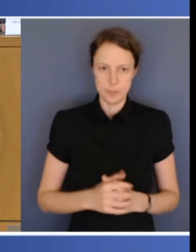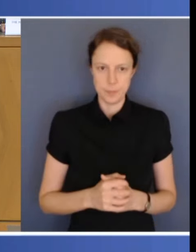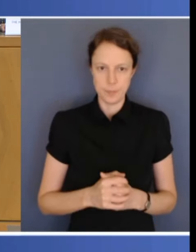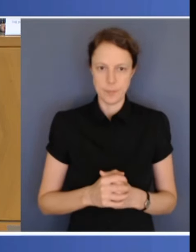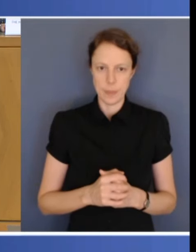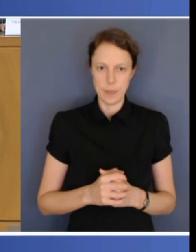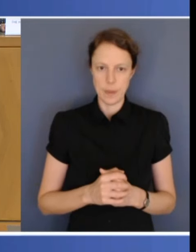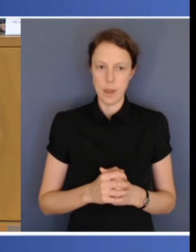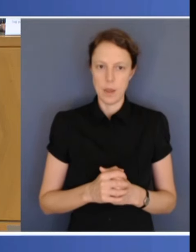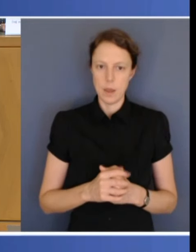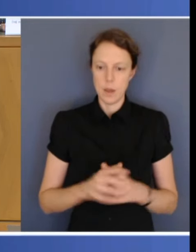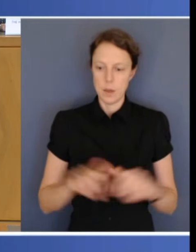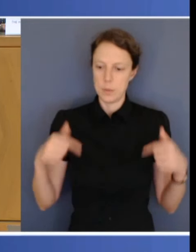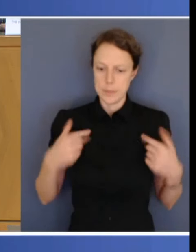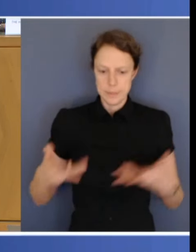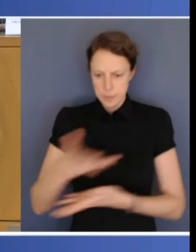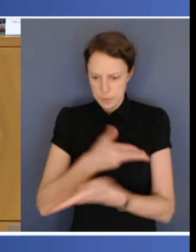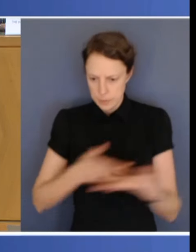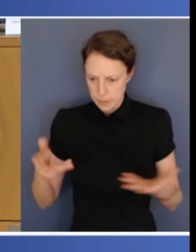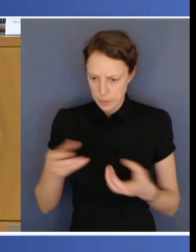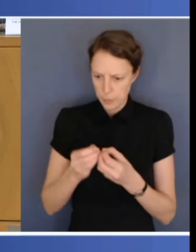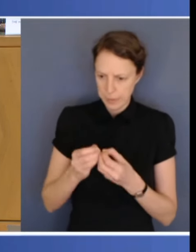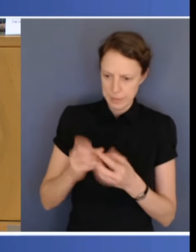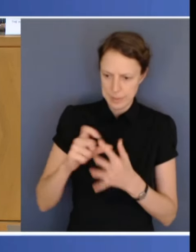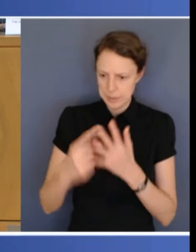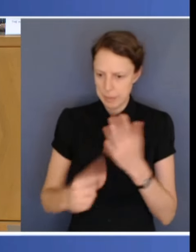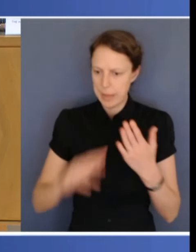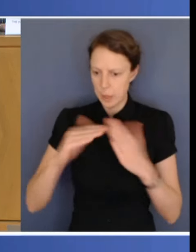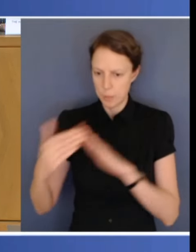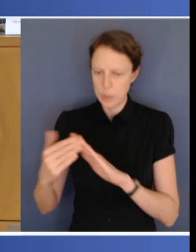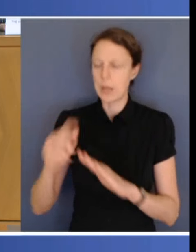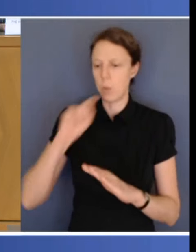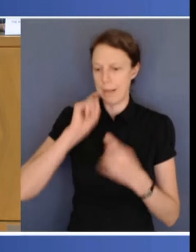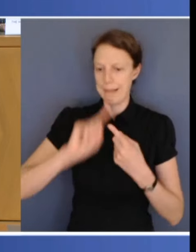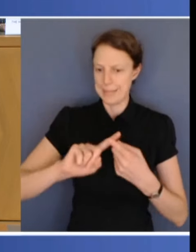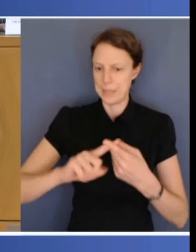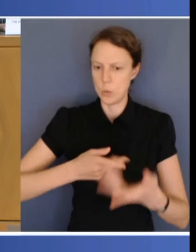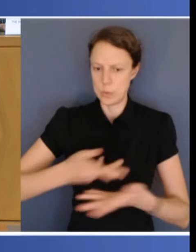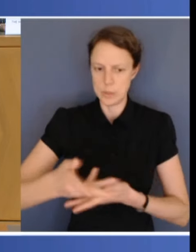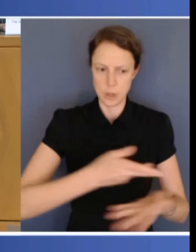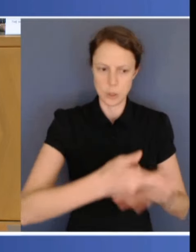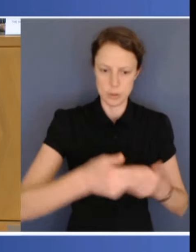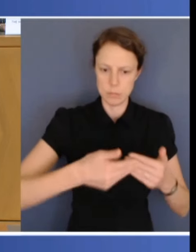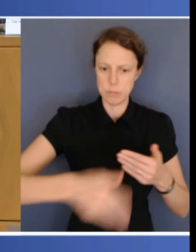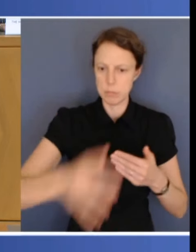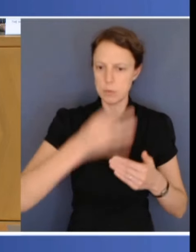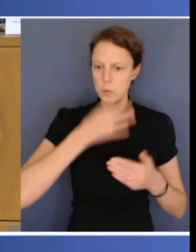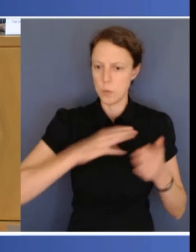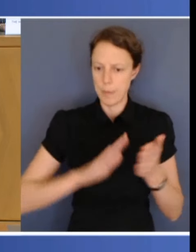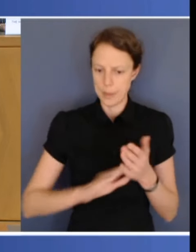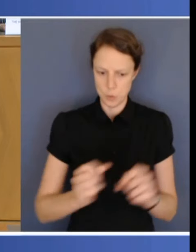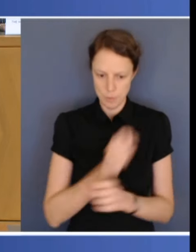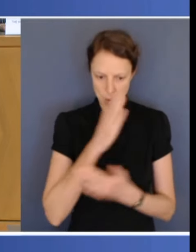disability community will continue over the coming months as we work together to make the positive changes needed for people with a